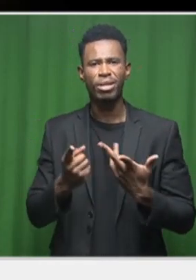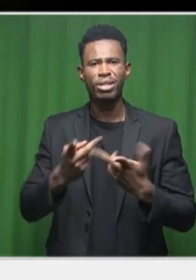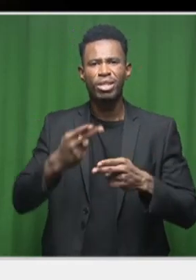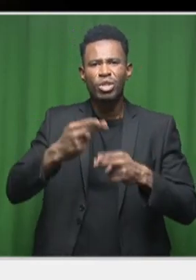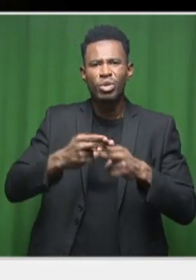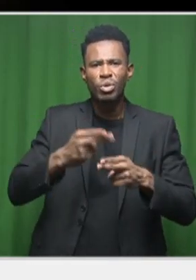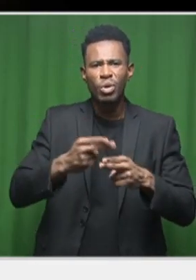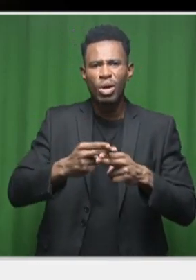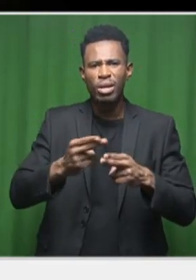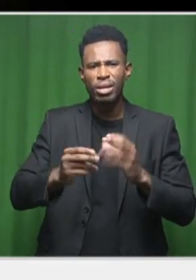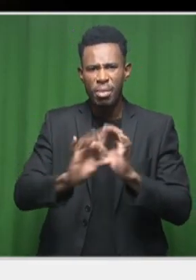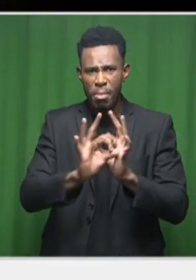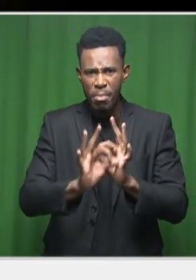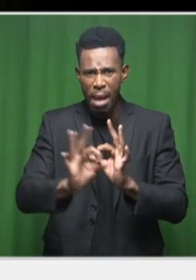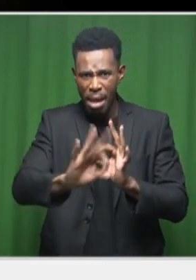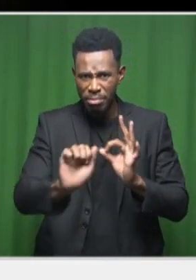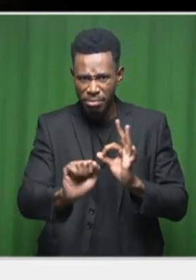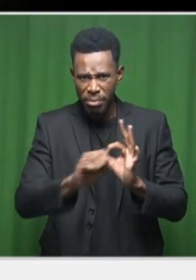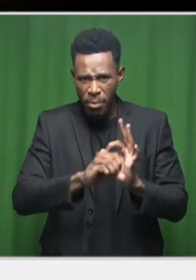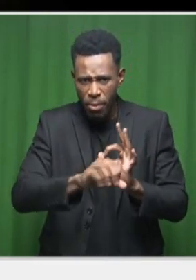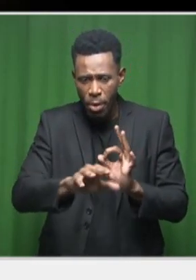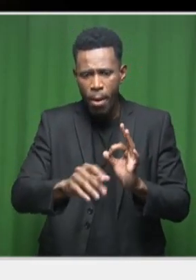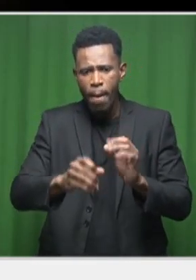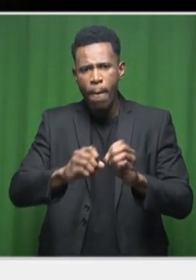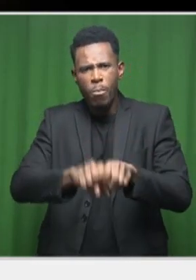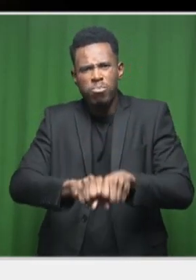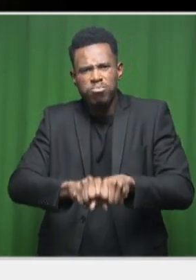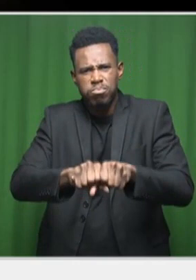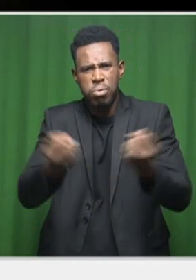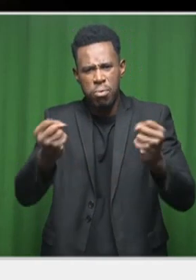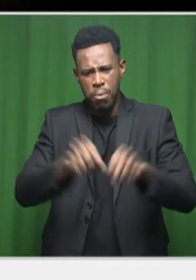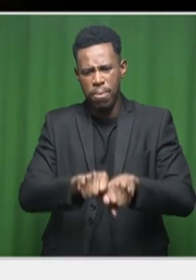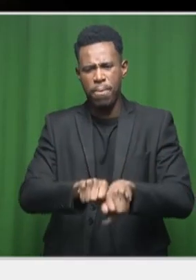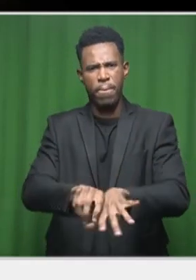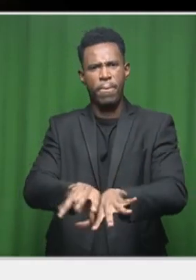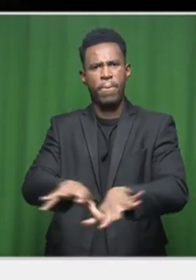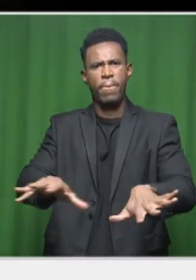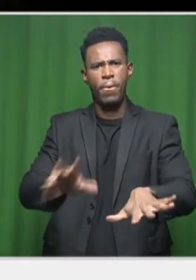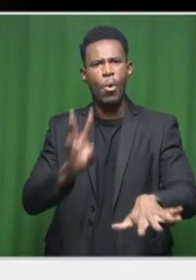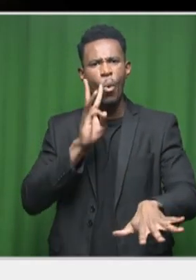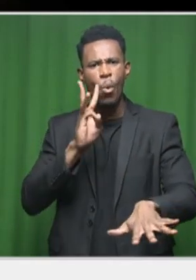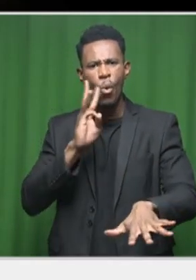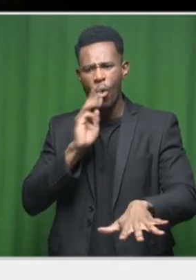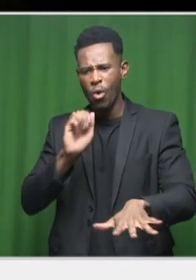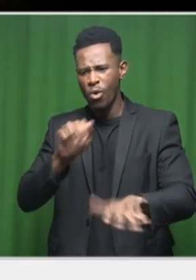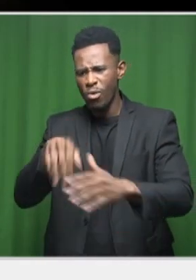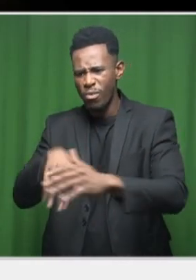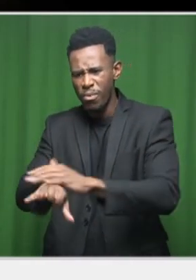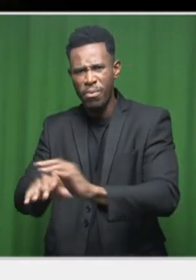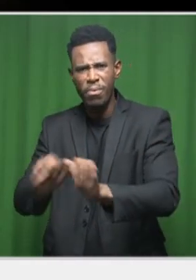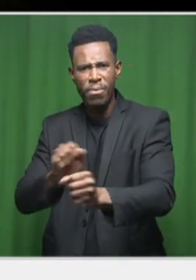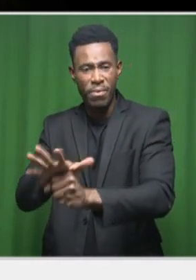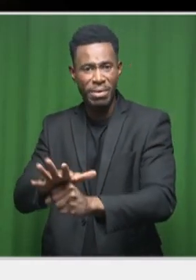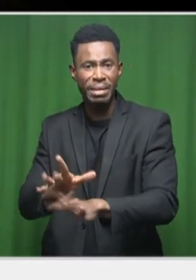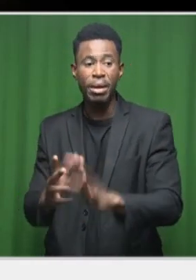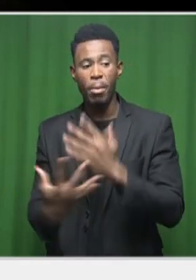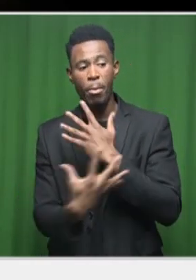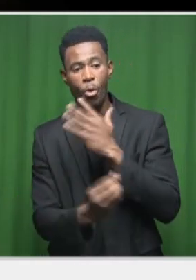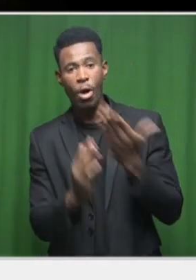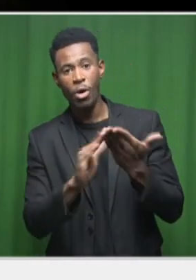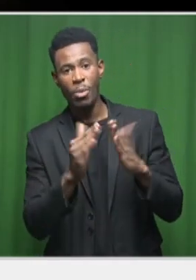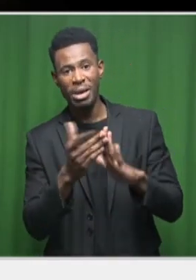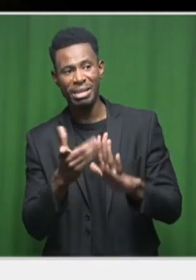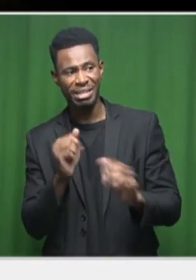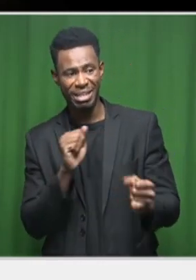water quality, or the lack thereof, and how this is affecting in the main poor communities in this country. This is a